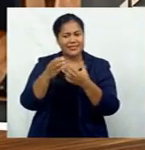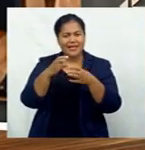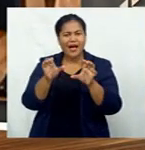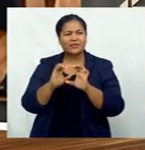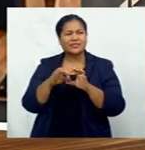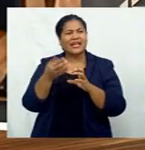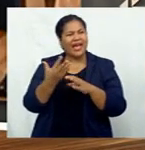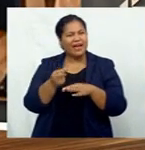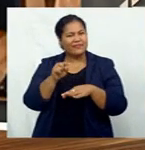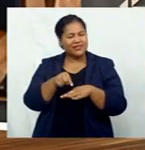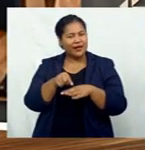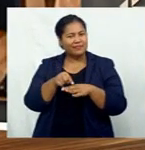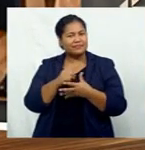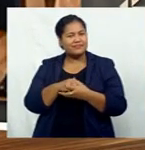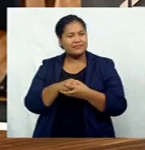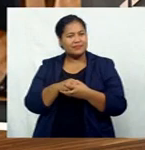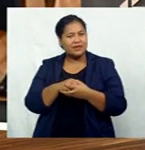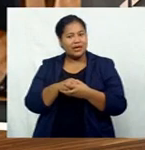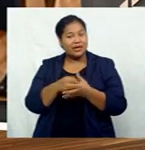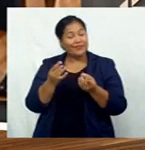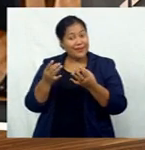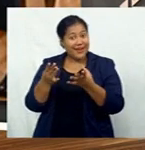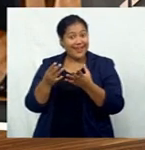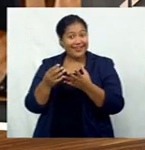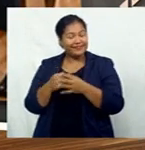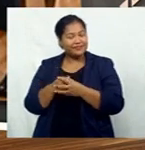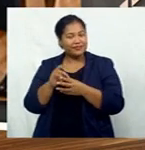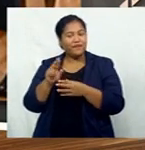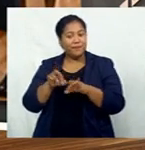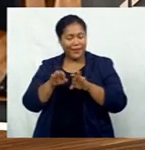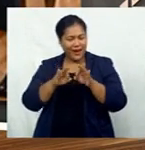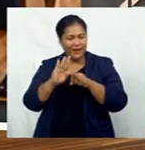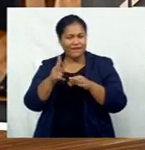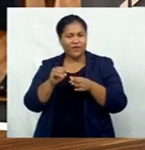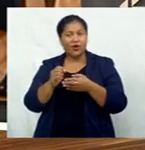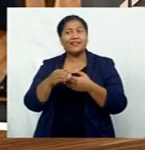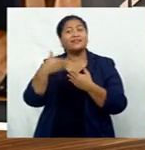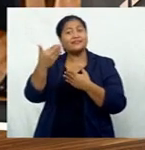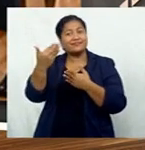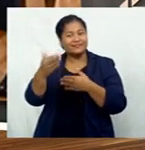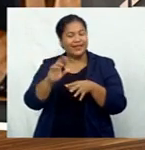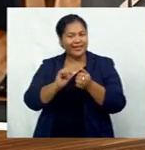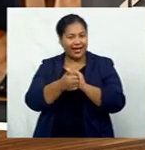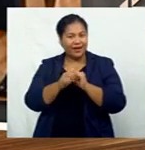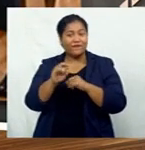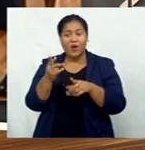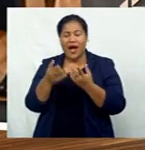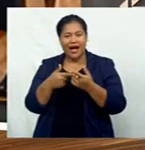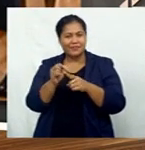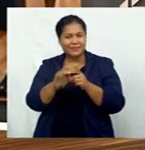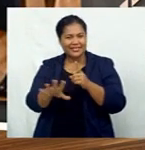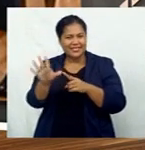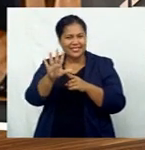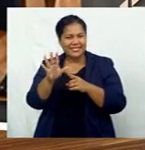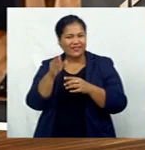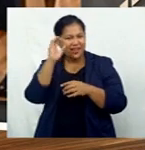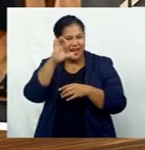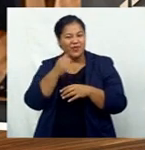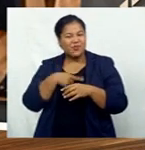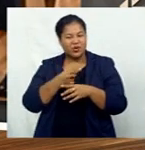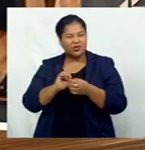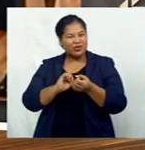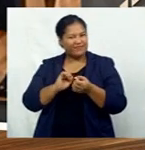some setbacks in the upcoming Pacific Mini Games as a few participating countries continue to be affected by the global pandemic.